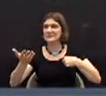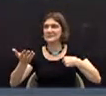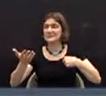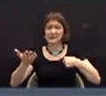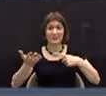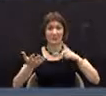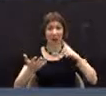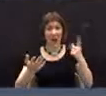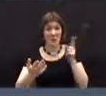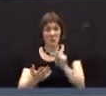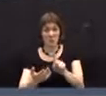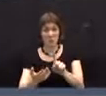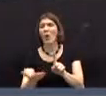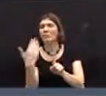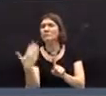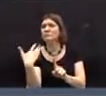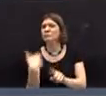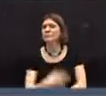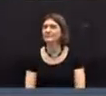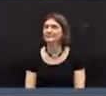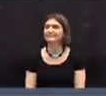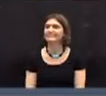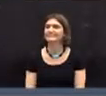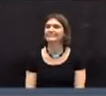Shall I approach? Yeah, please.